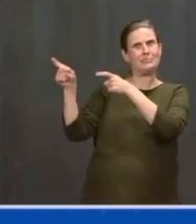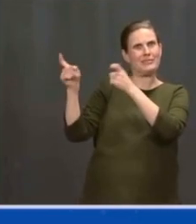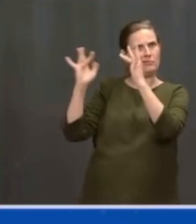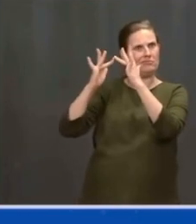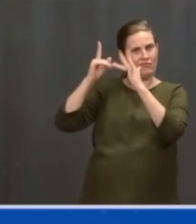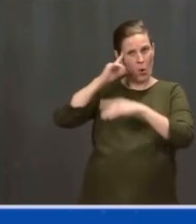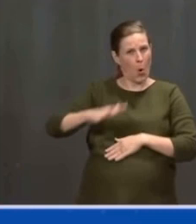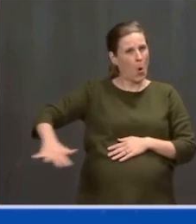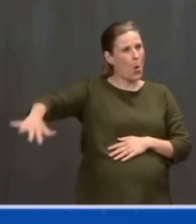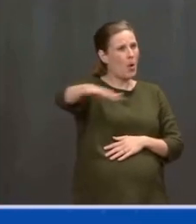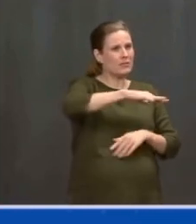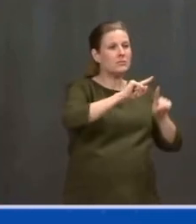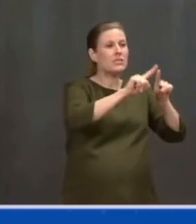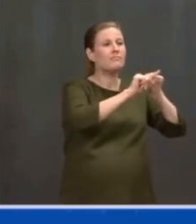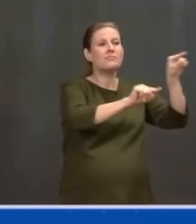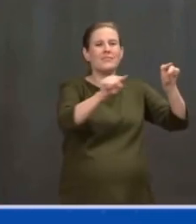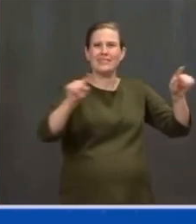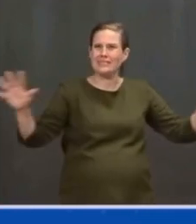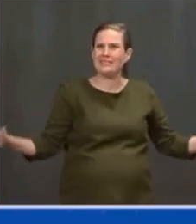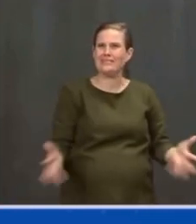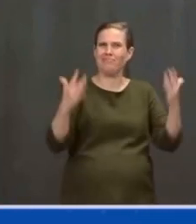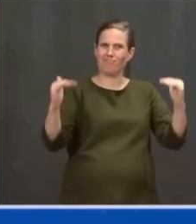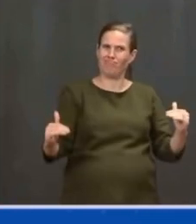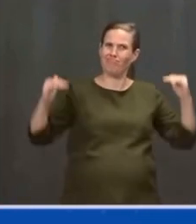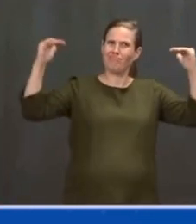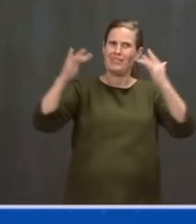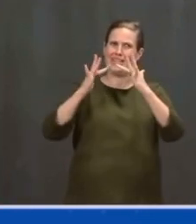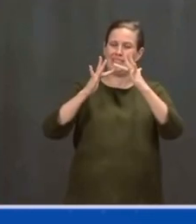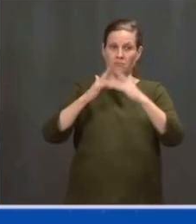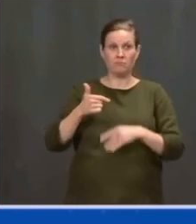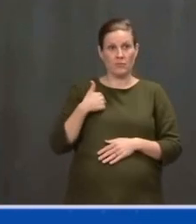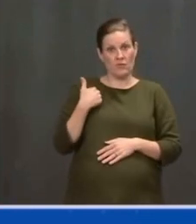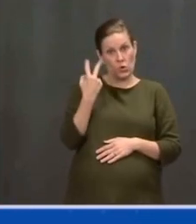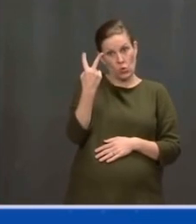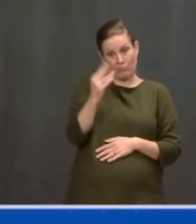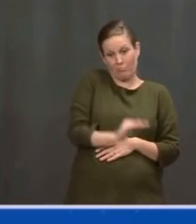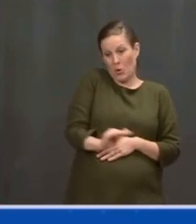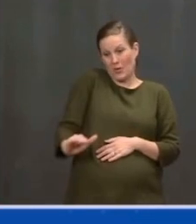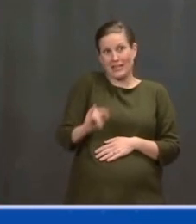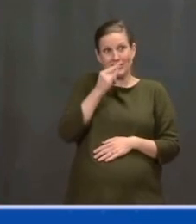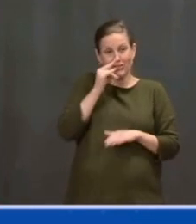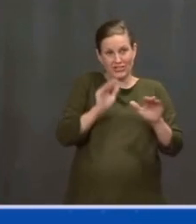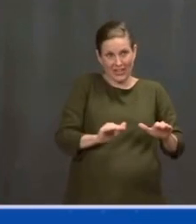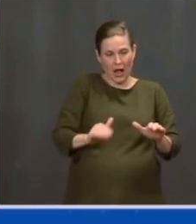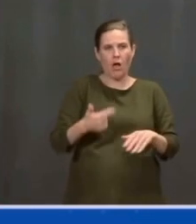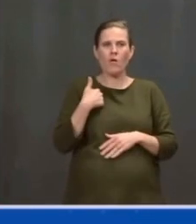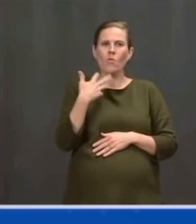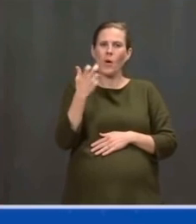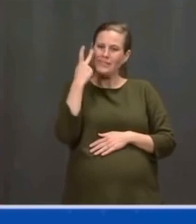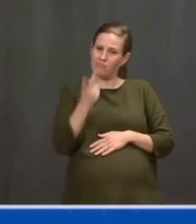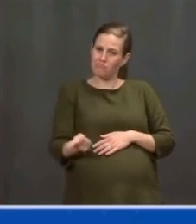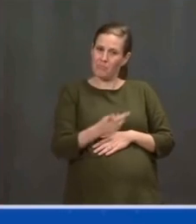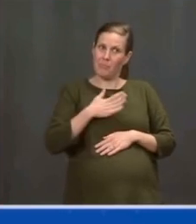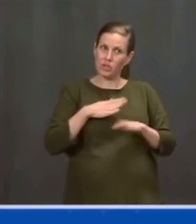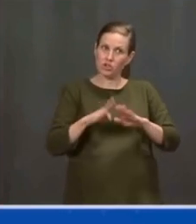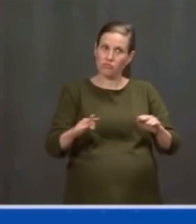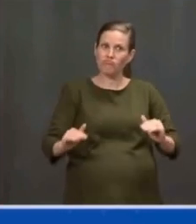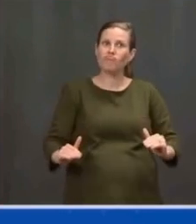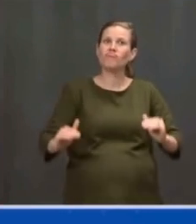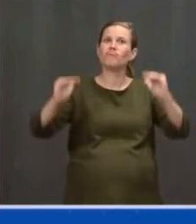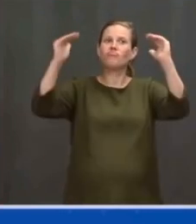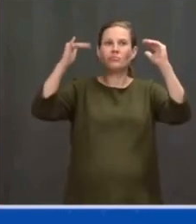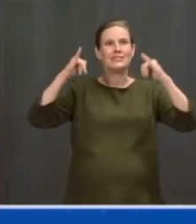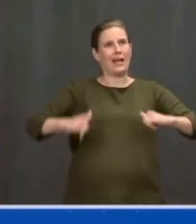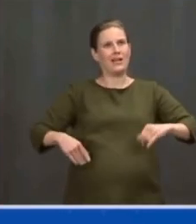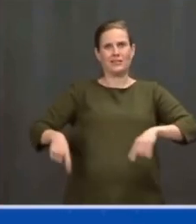I've got two little kids at home myself, and I don't want to see them leave the area or even the state to find opportunities. The Build Back Better plan